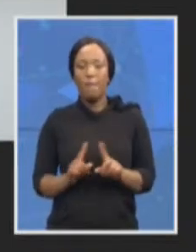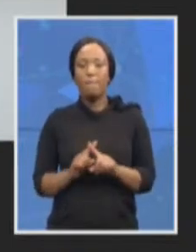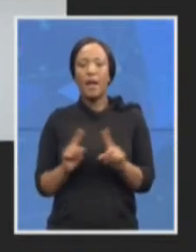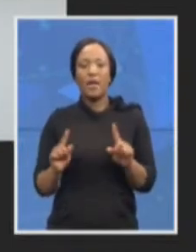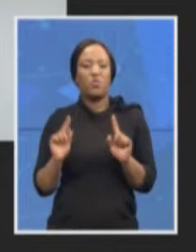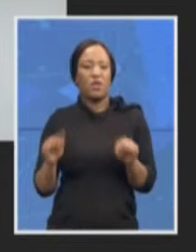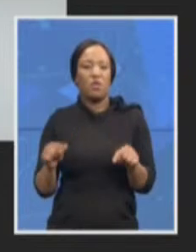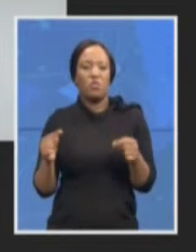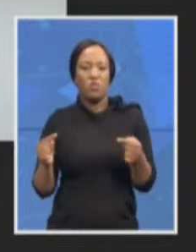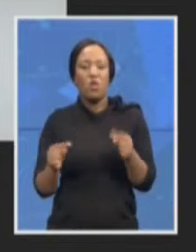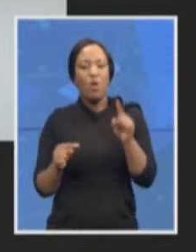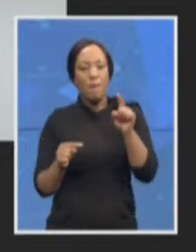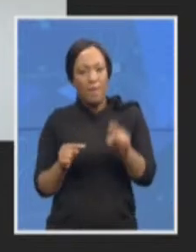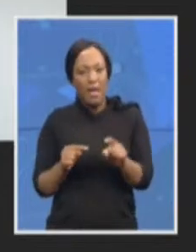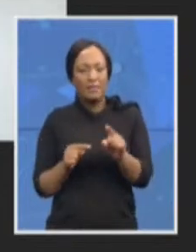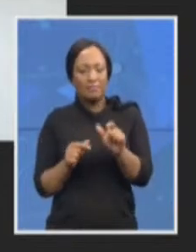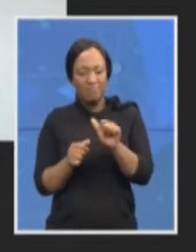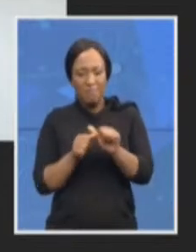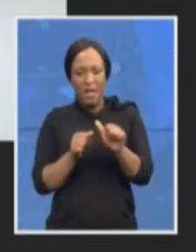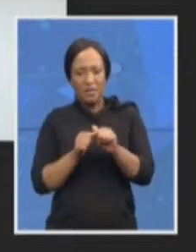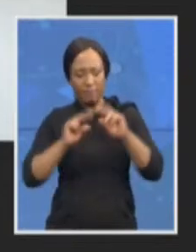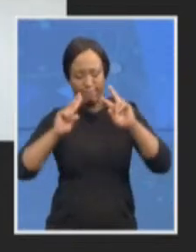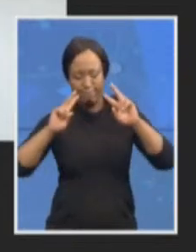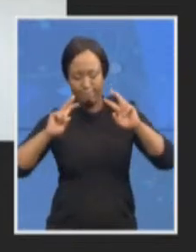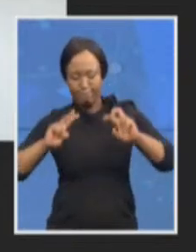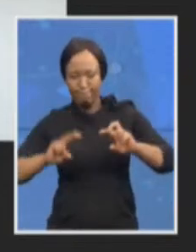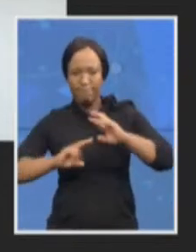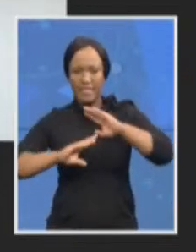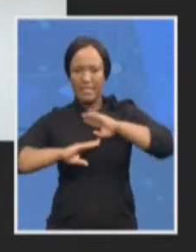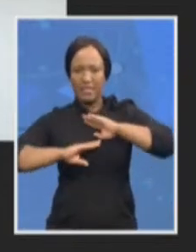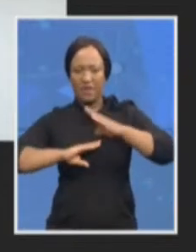are satisfied that the investigations have been completed